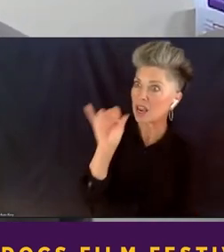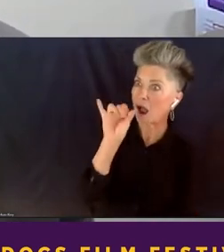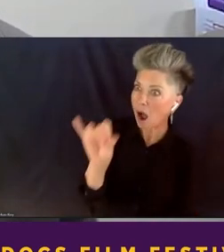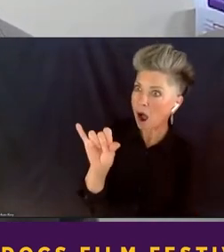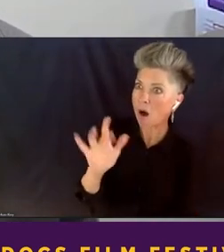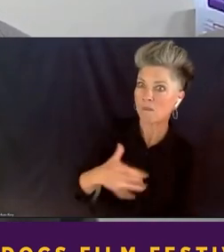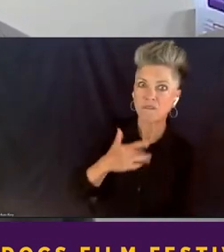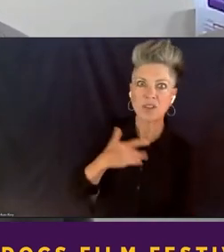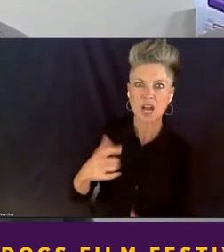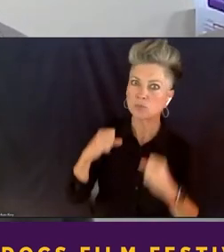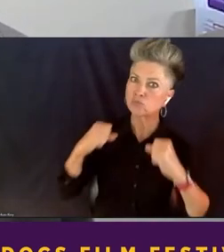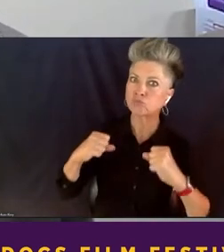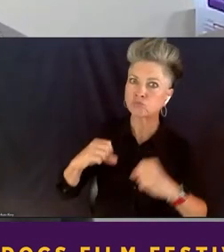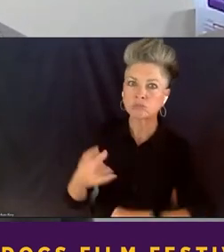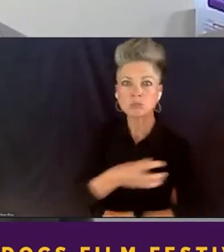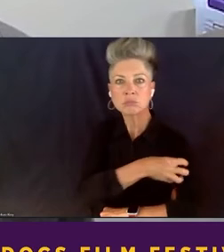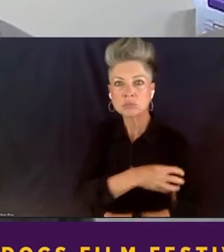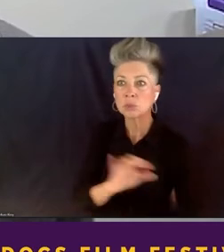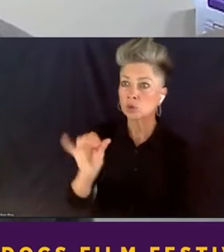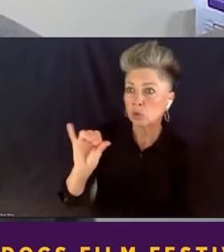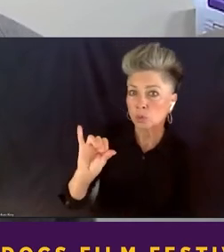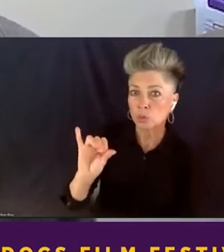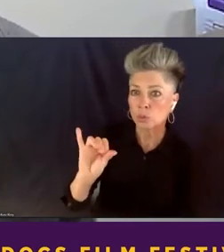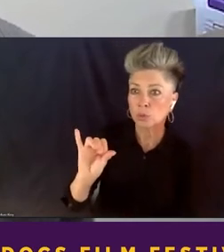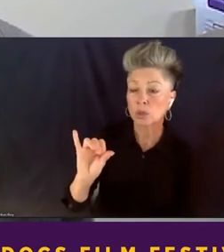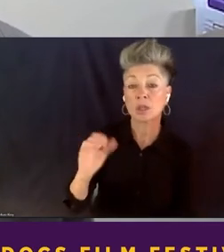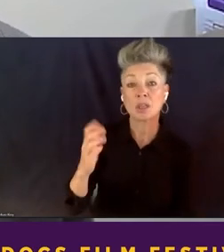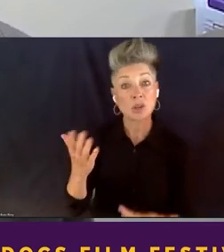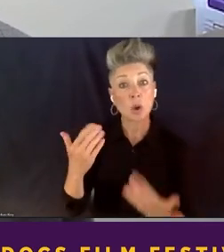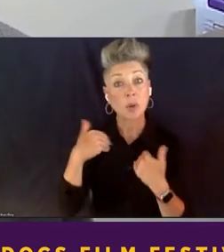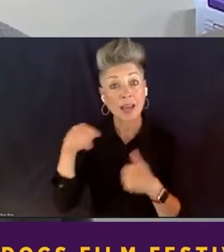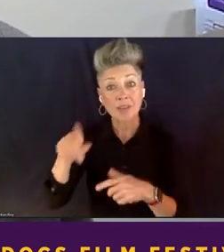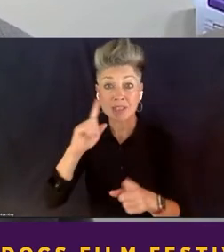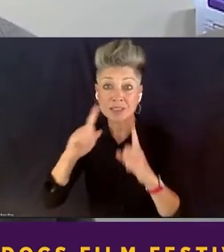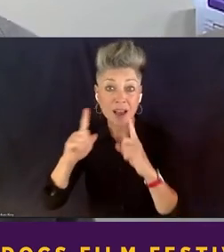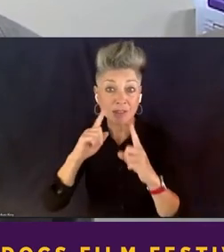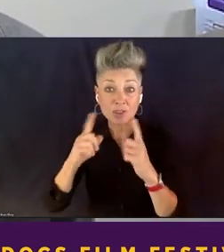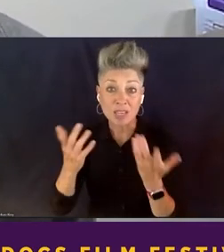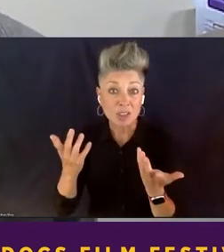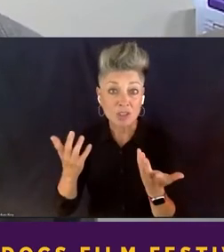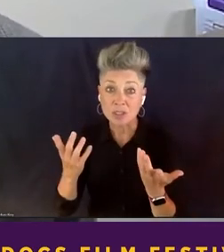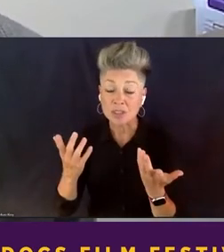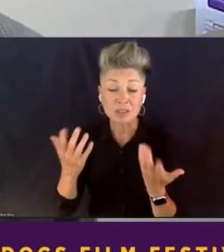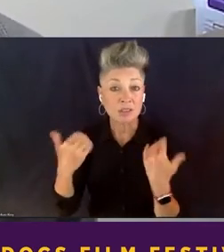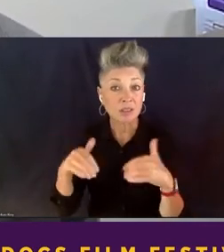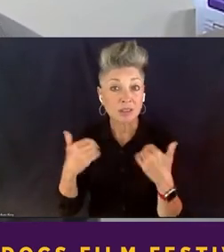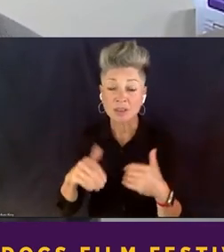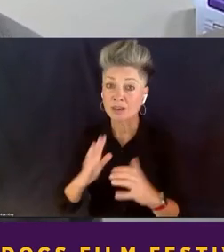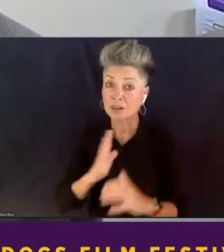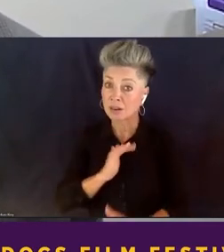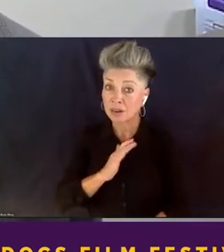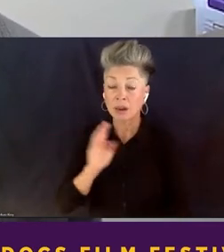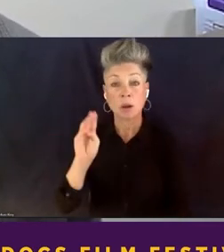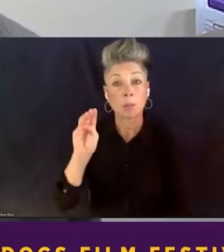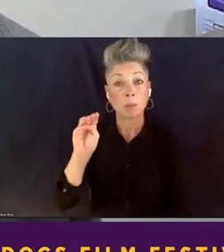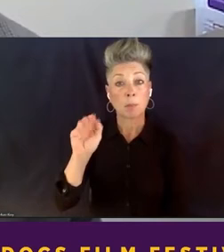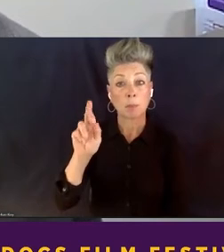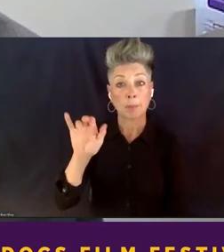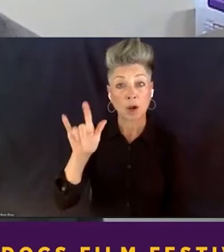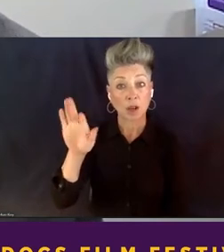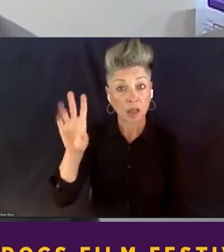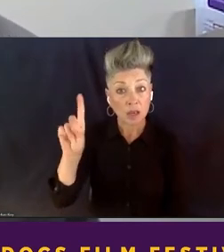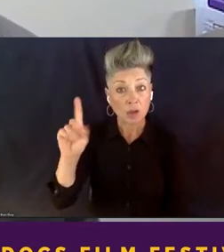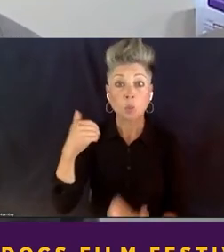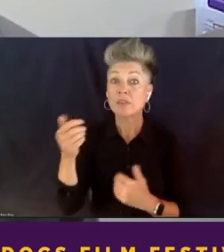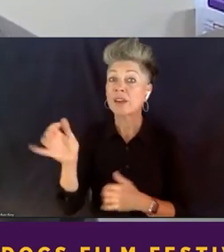have these, these conversations in, in Maryland, for instance, we have had very similar situations,